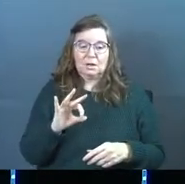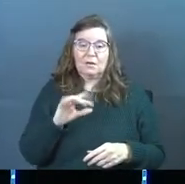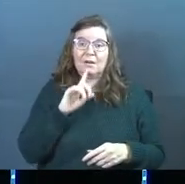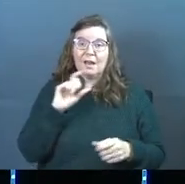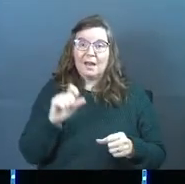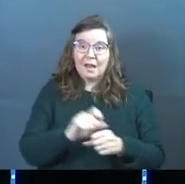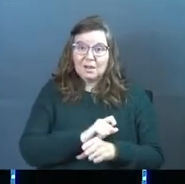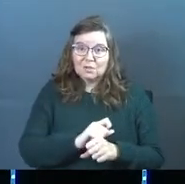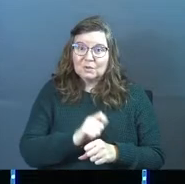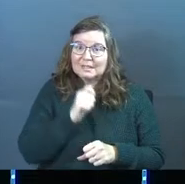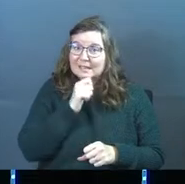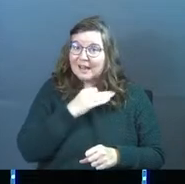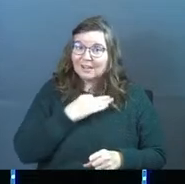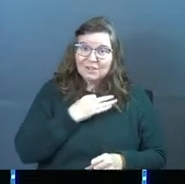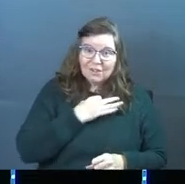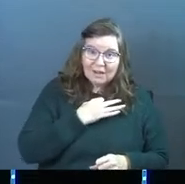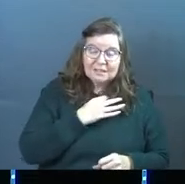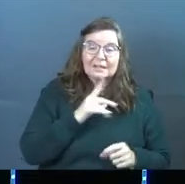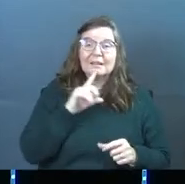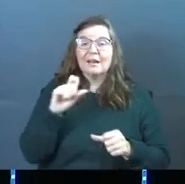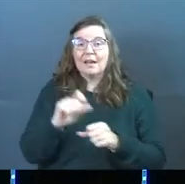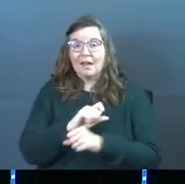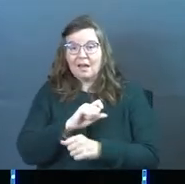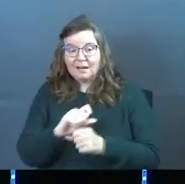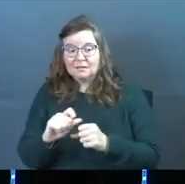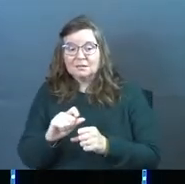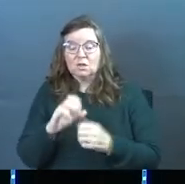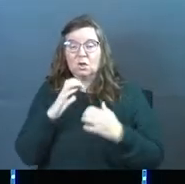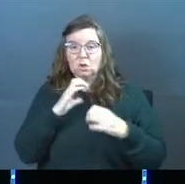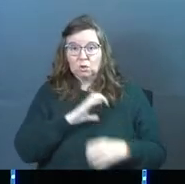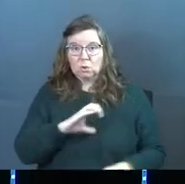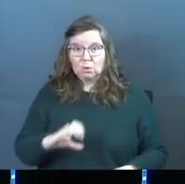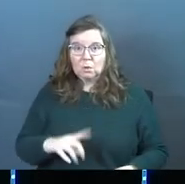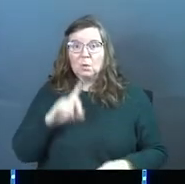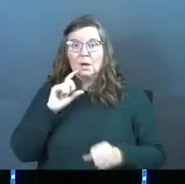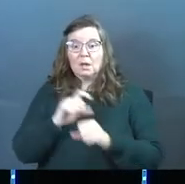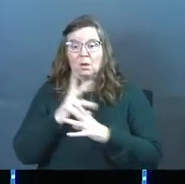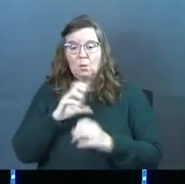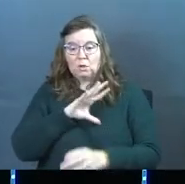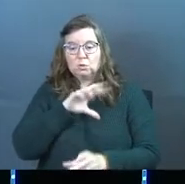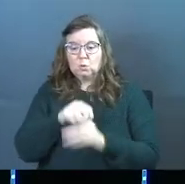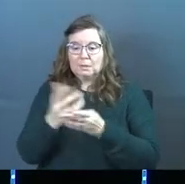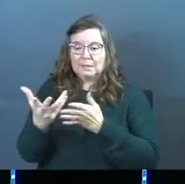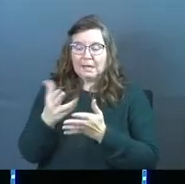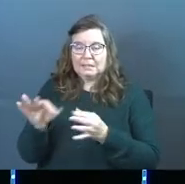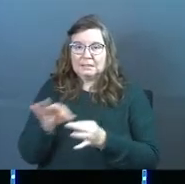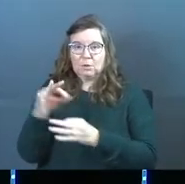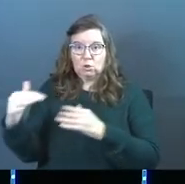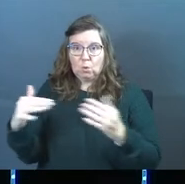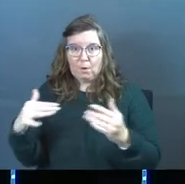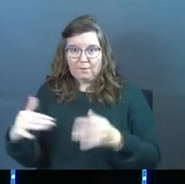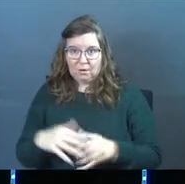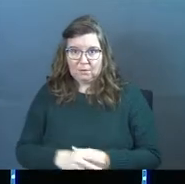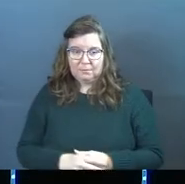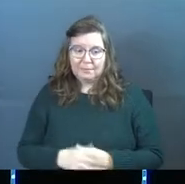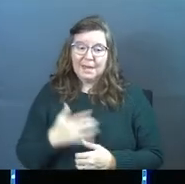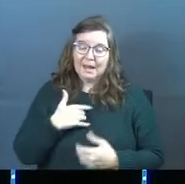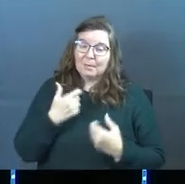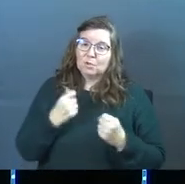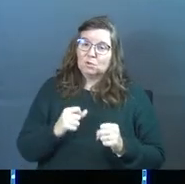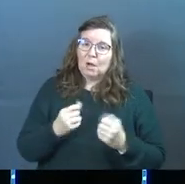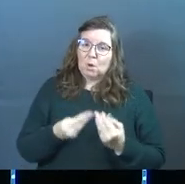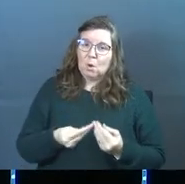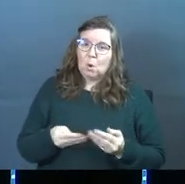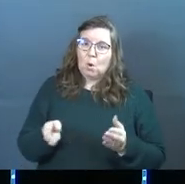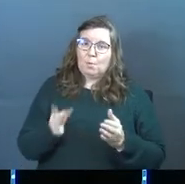actual, not curiosity. These are the questions of a Christian who actually wants to engage in spiritual warfare. And I'm going to try